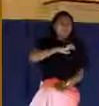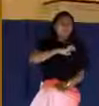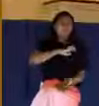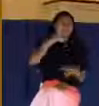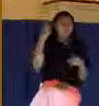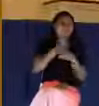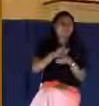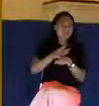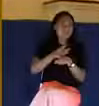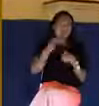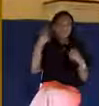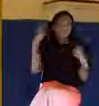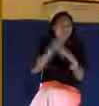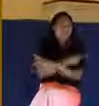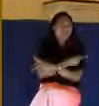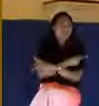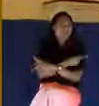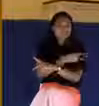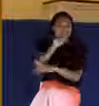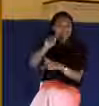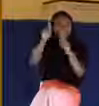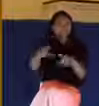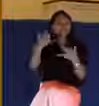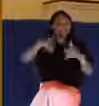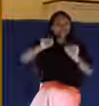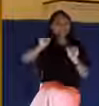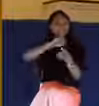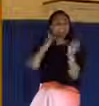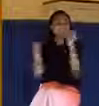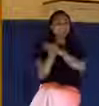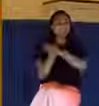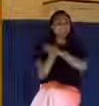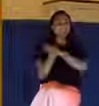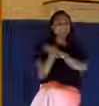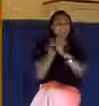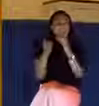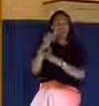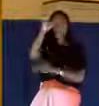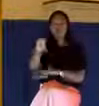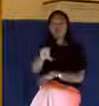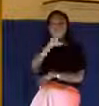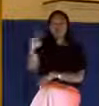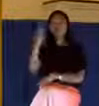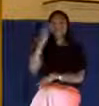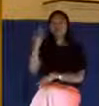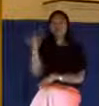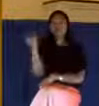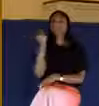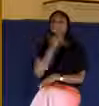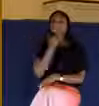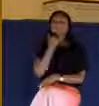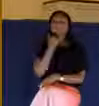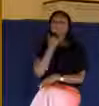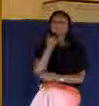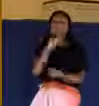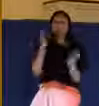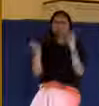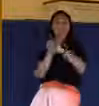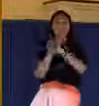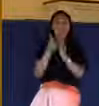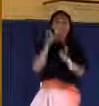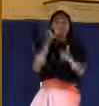be changed or convinced by the cross. So which group do you identify with?